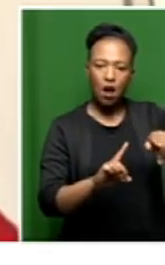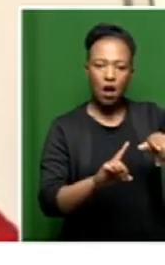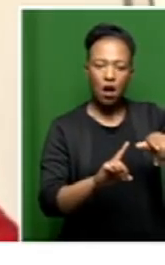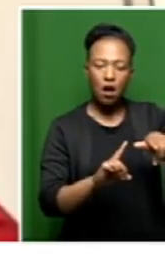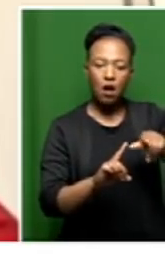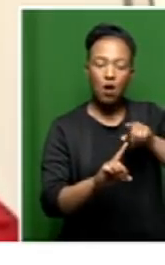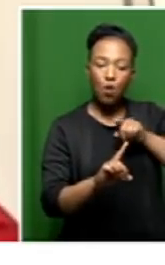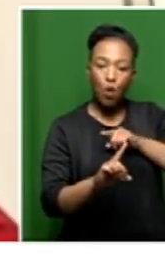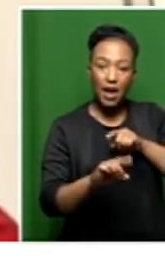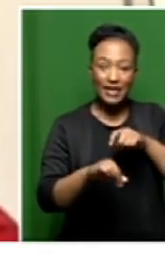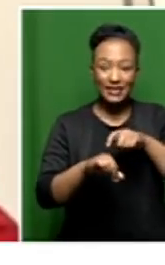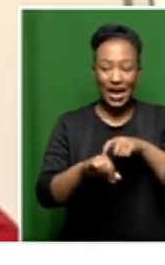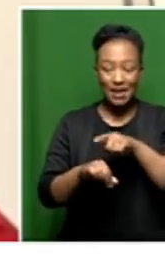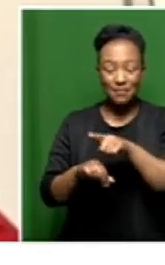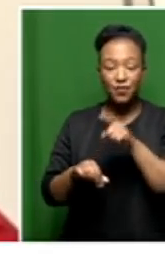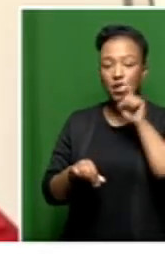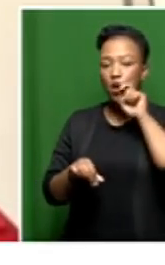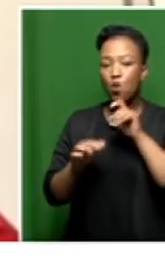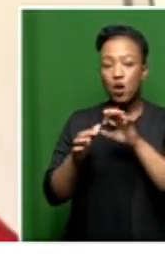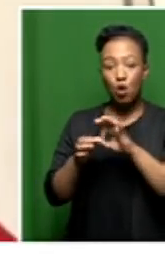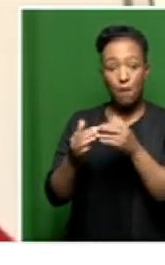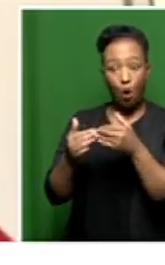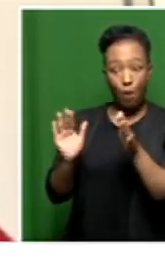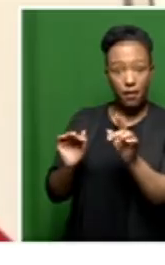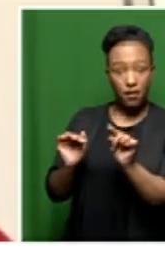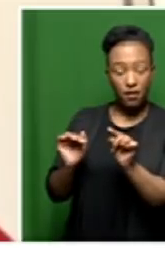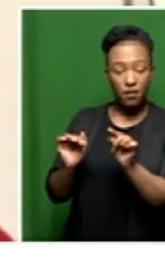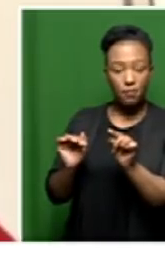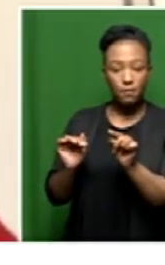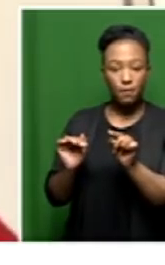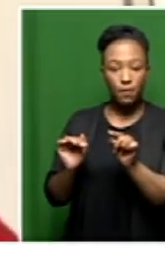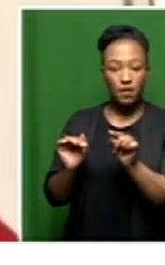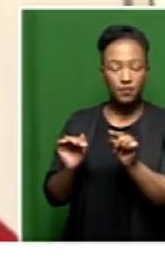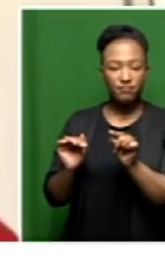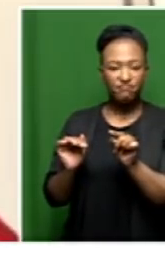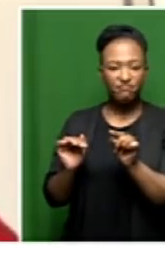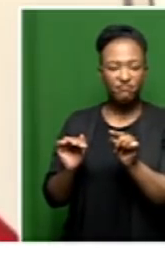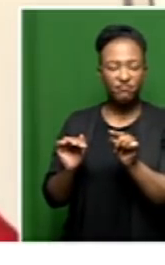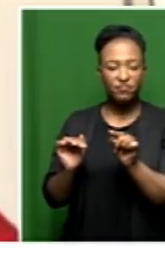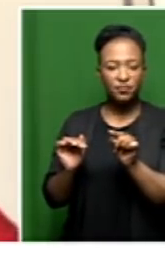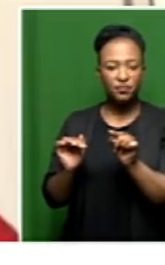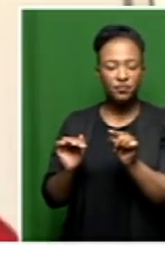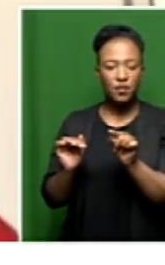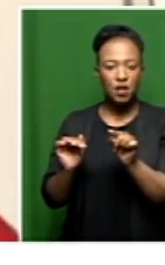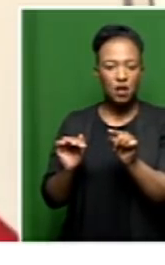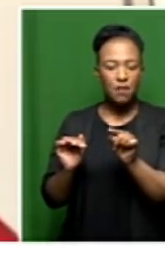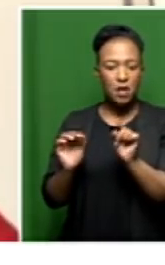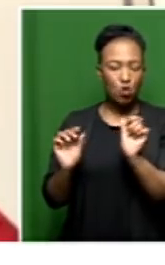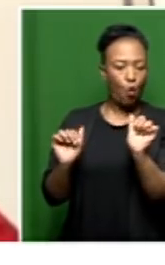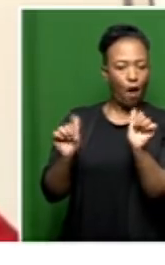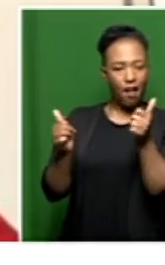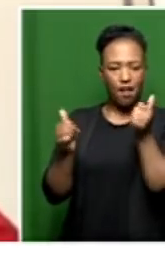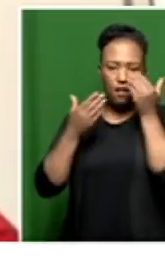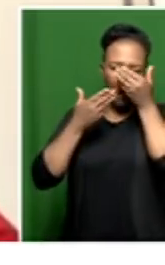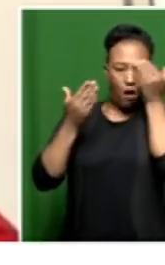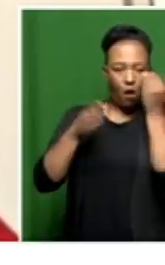when the facility gets open, then it's not that they are not well-conversed with what